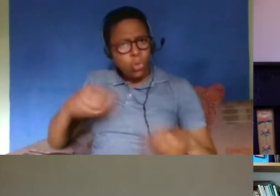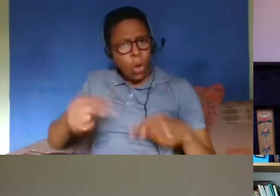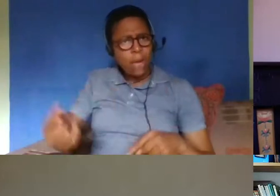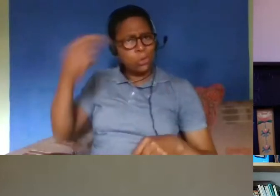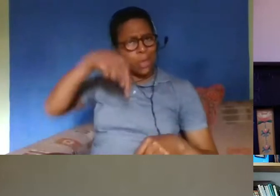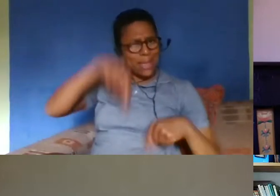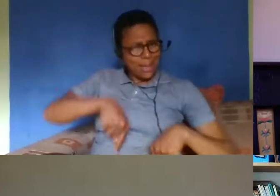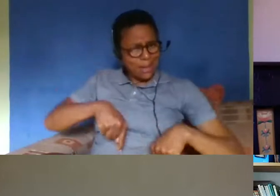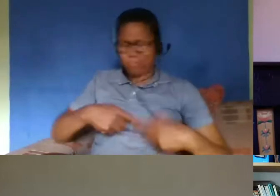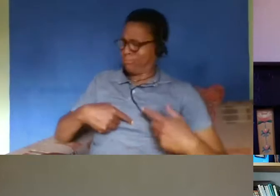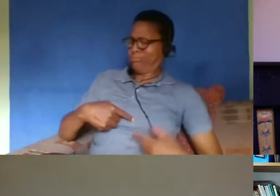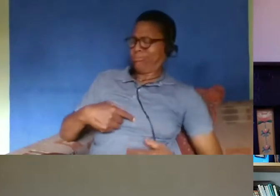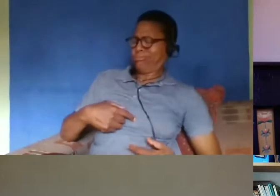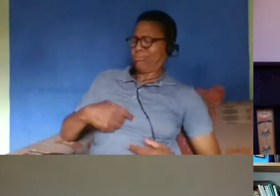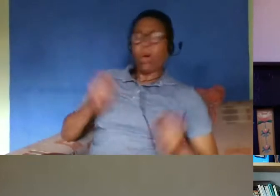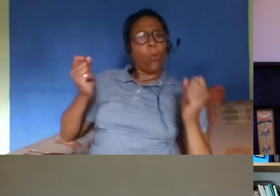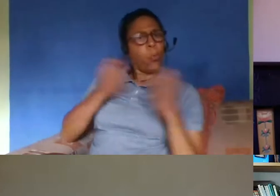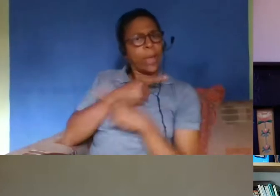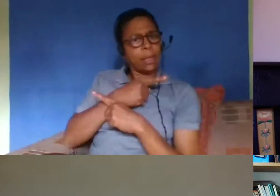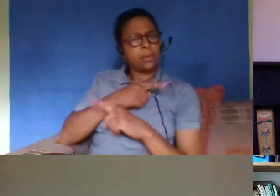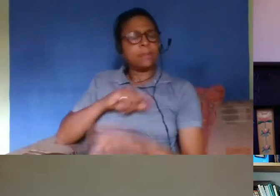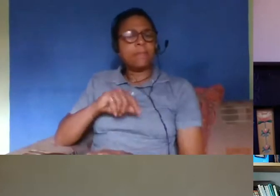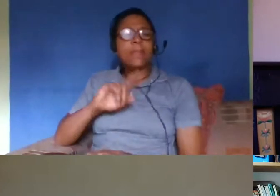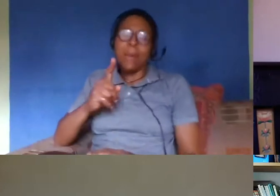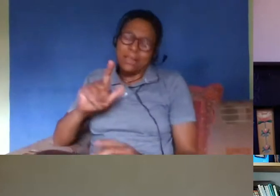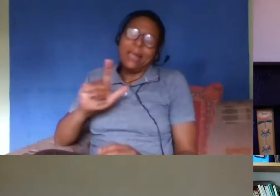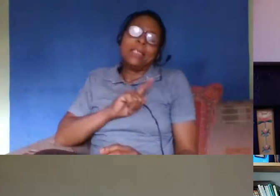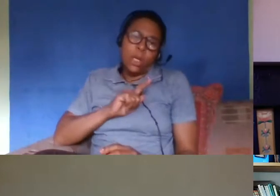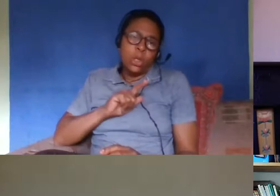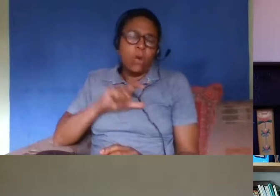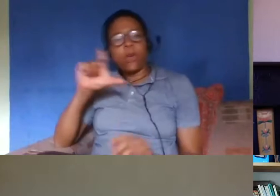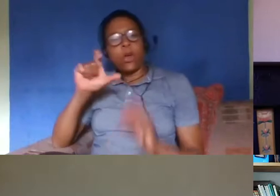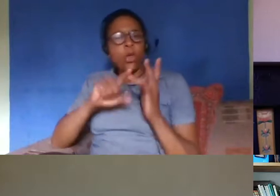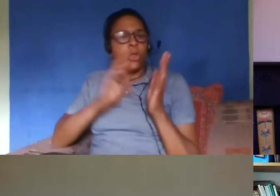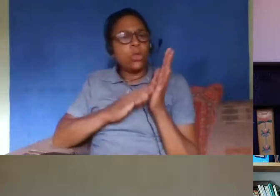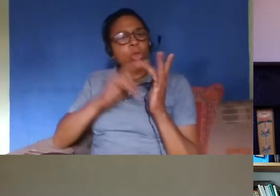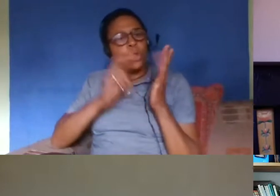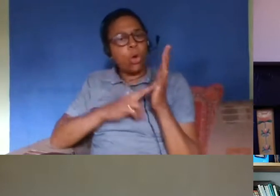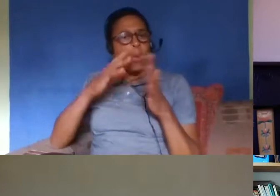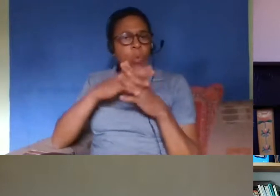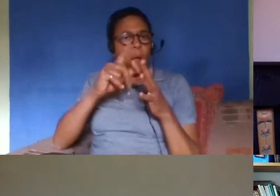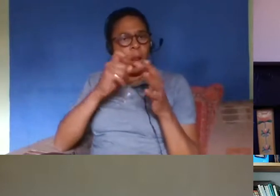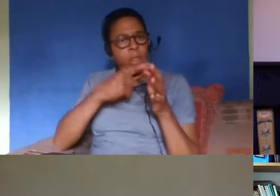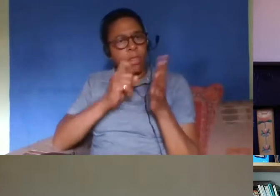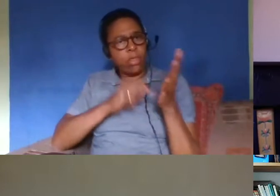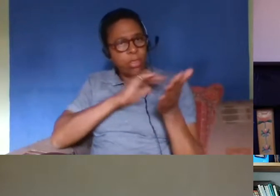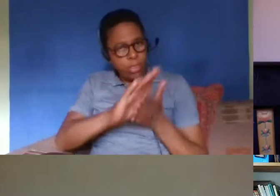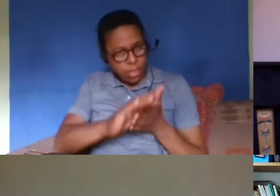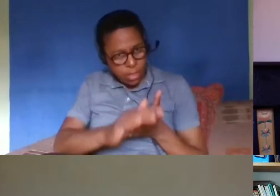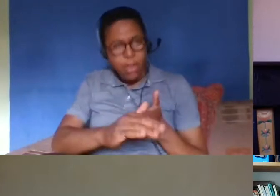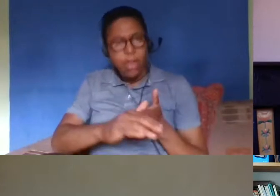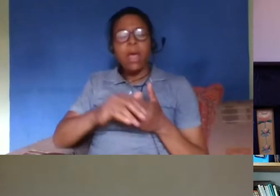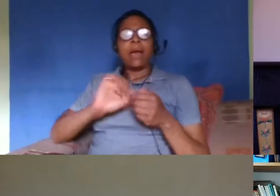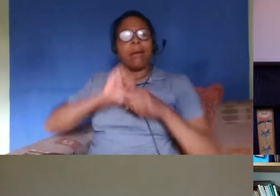after effects of the empire and the commonwealth and certain groups of citizens who um weren't deemed by